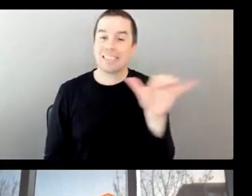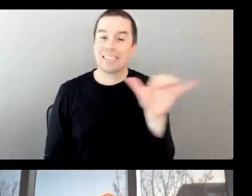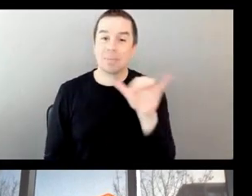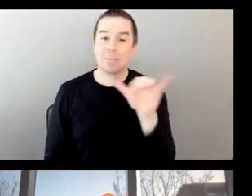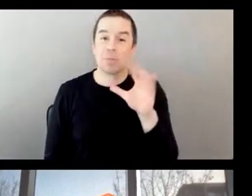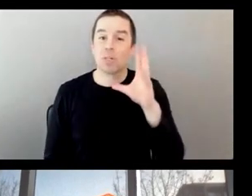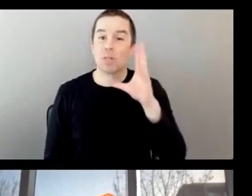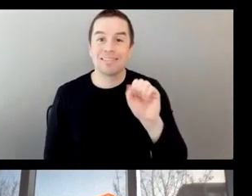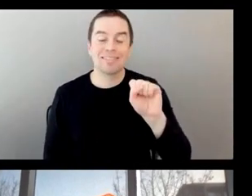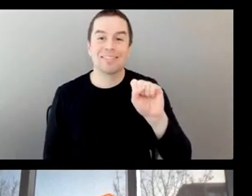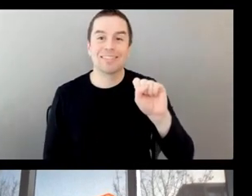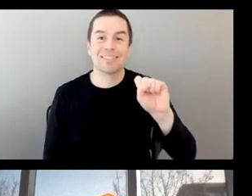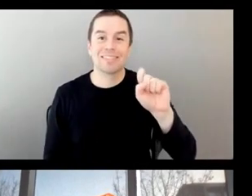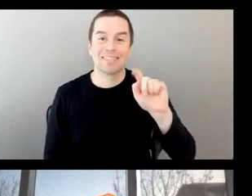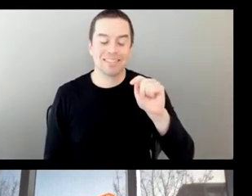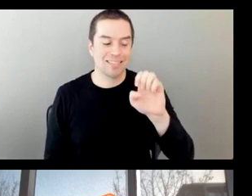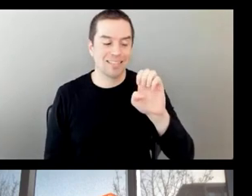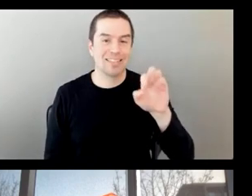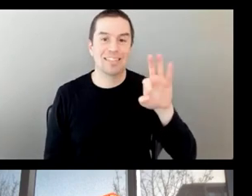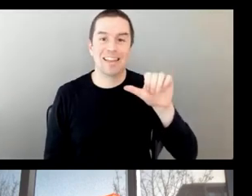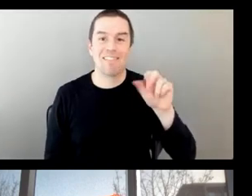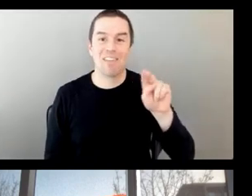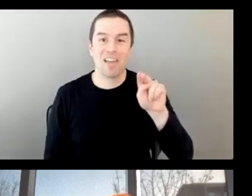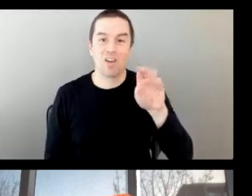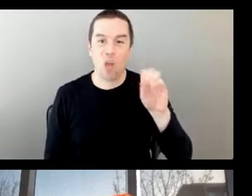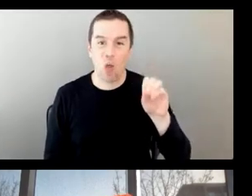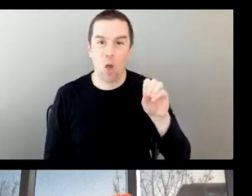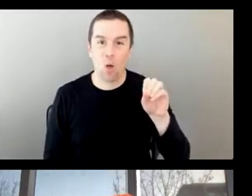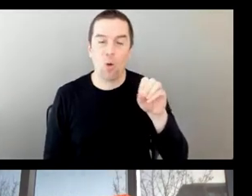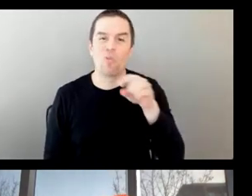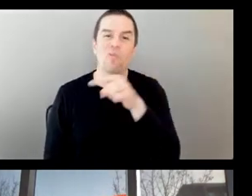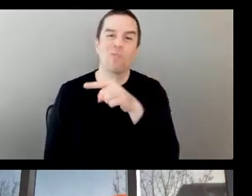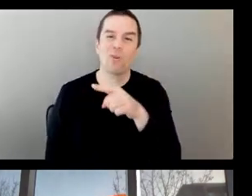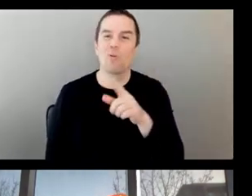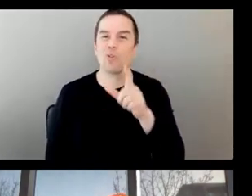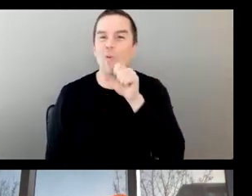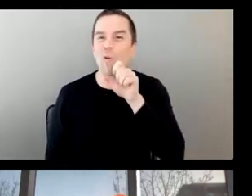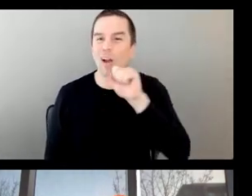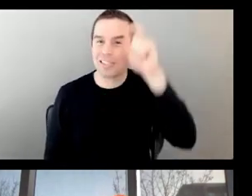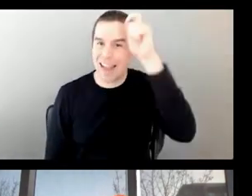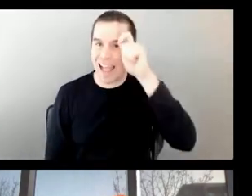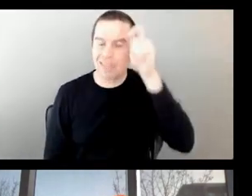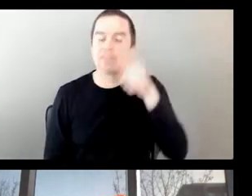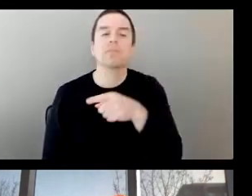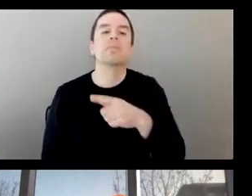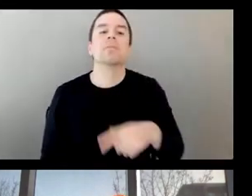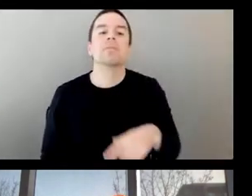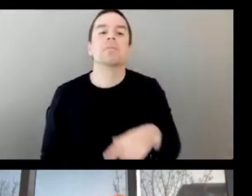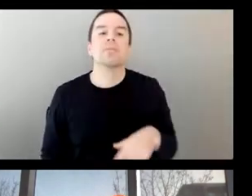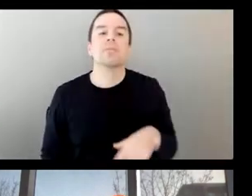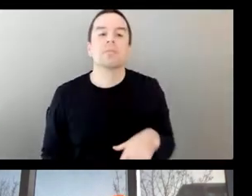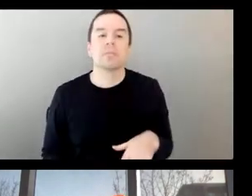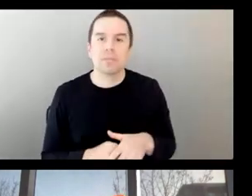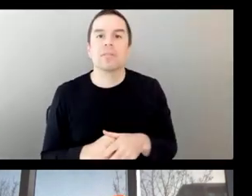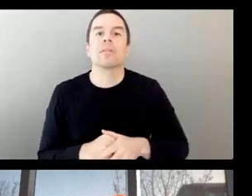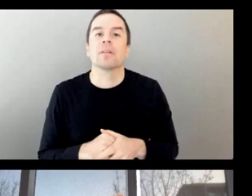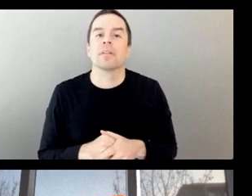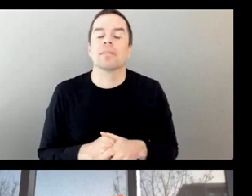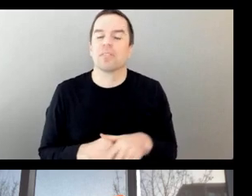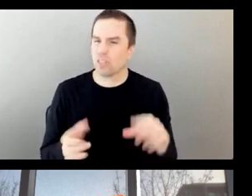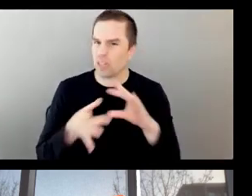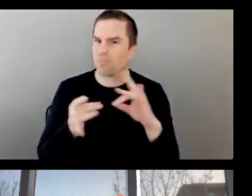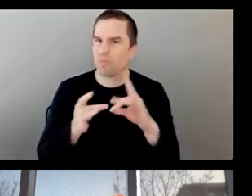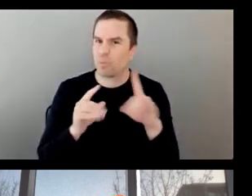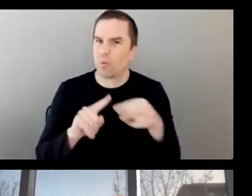the moment that I really arrived. I mean, it really started, obviously, with Sylvia's team of technical specialists. You know,